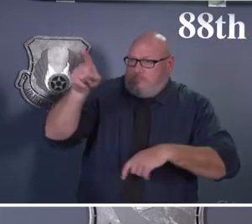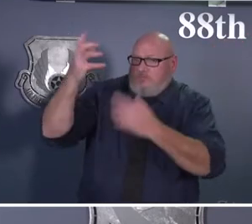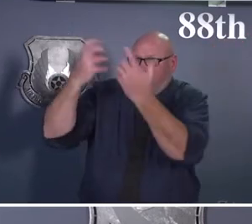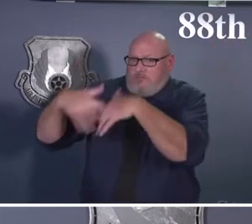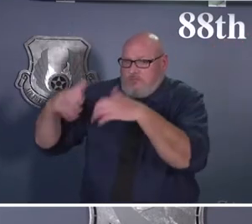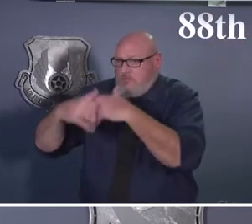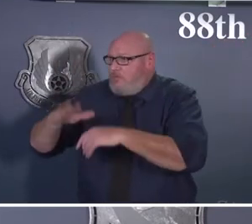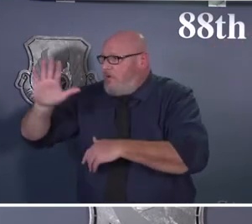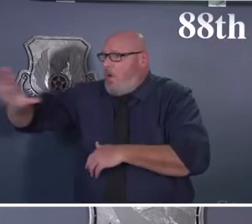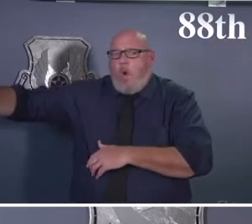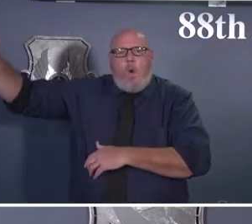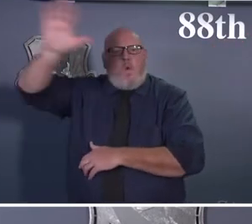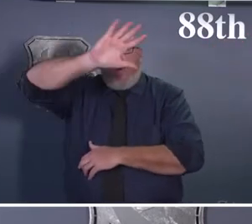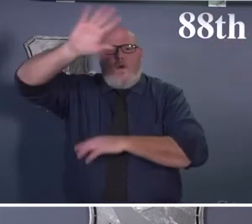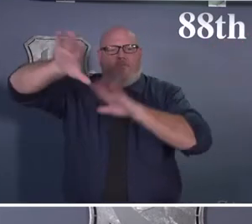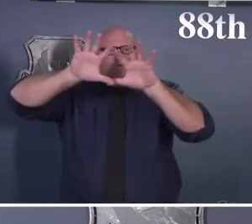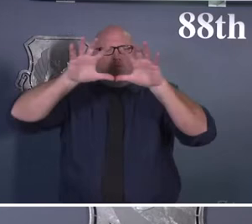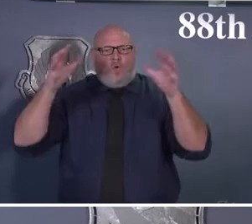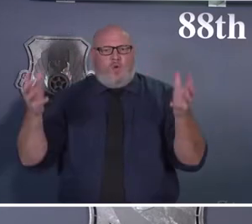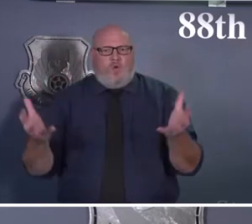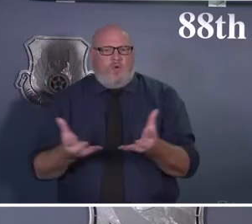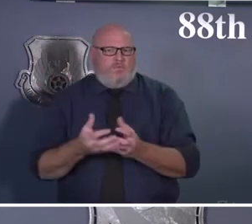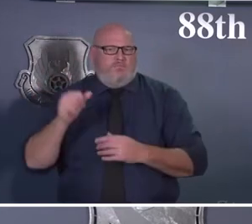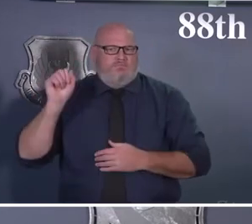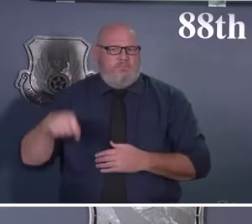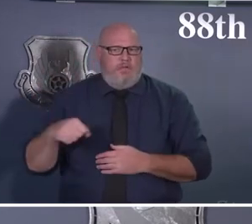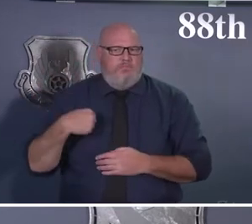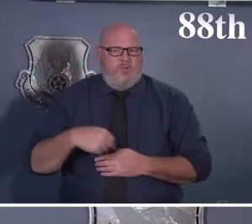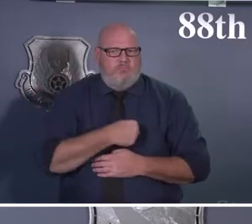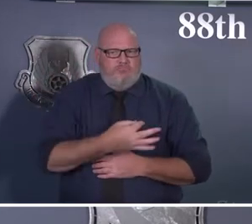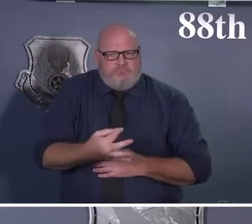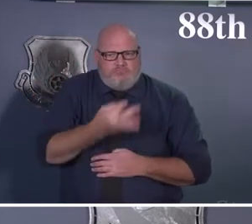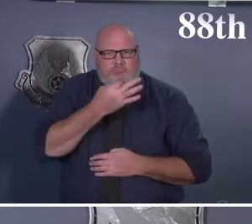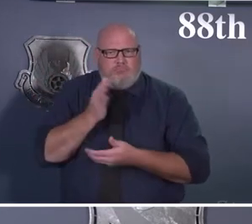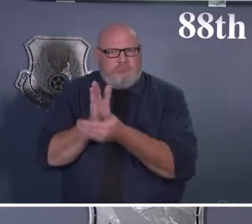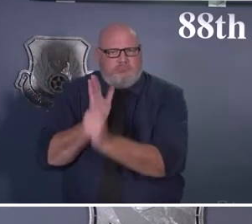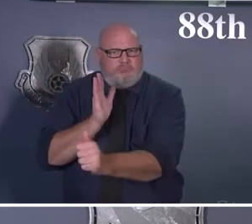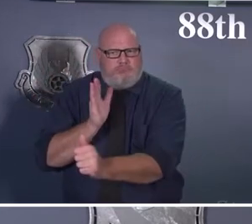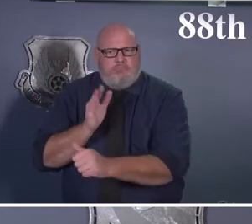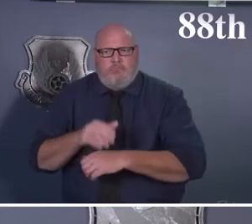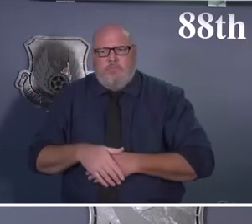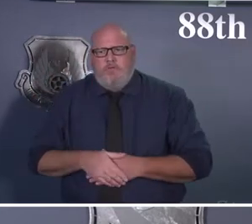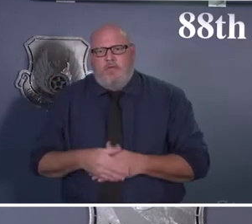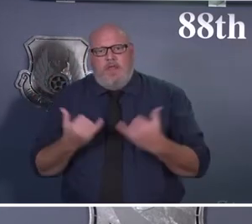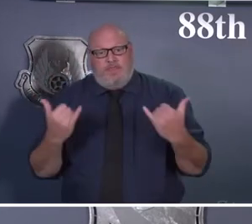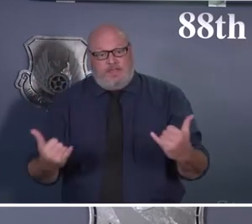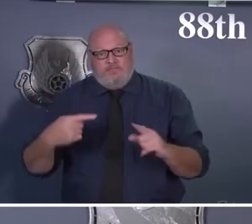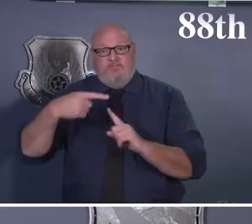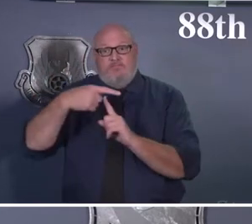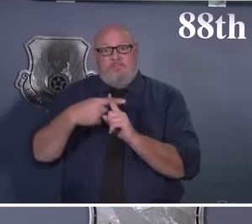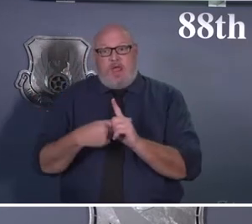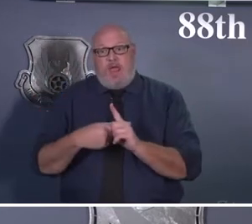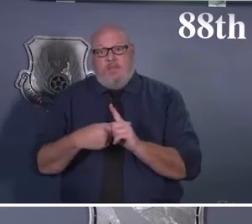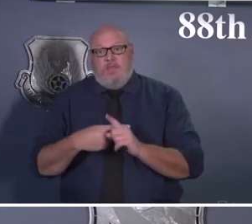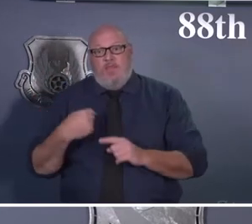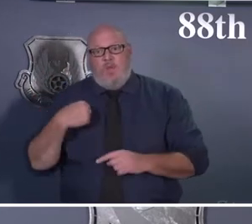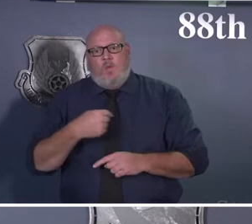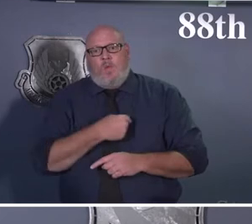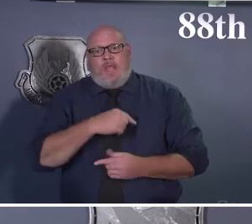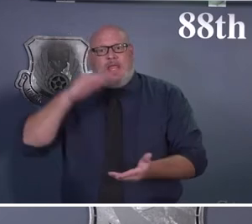multiple folks at the end of the month, two, we may see even further reduction of services. So what does that look like?